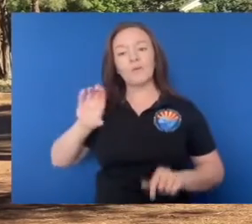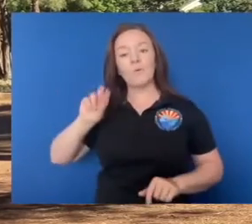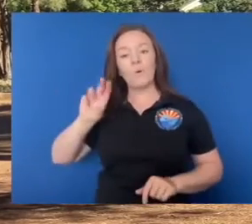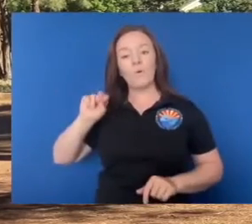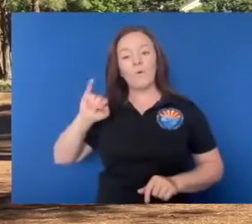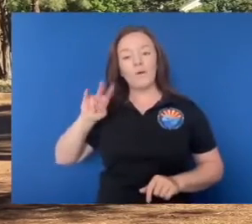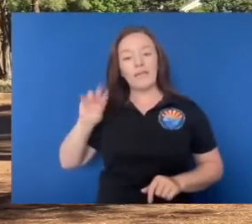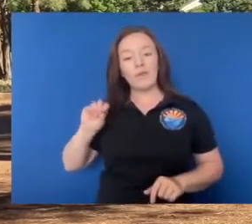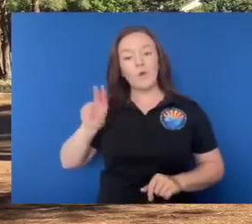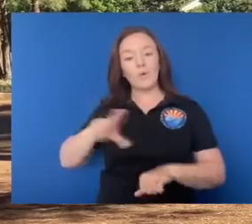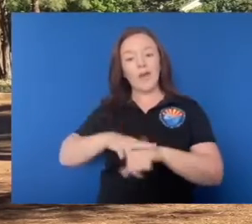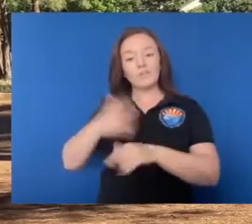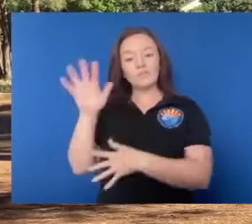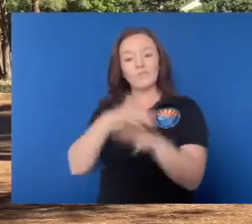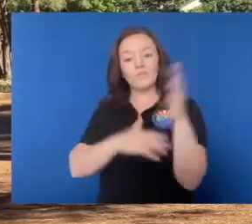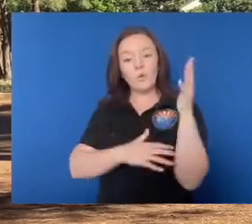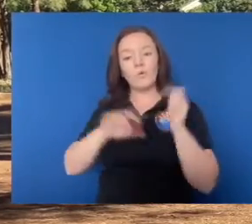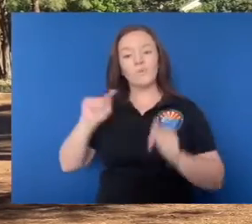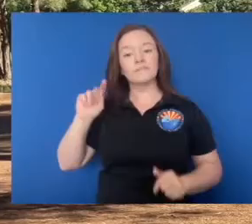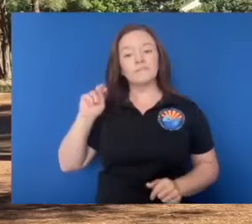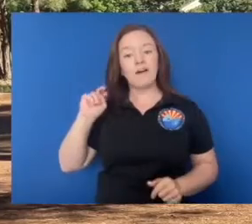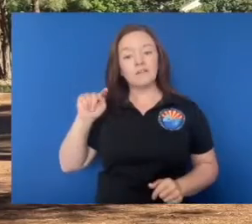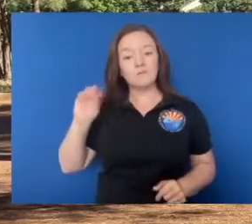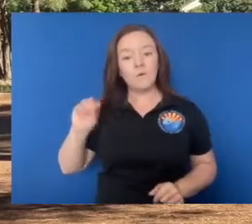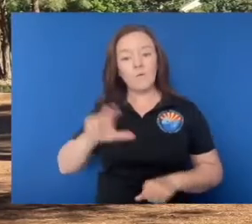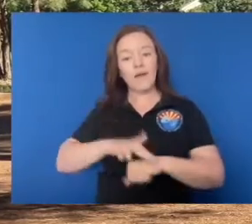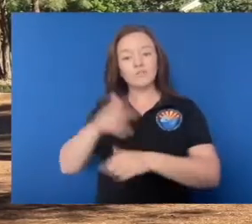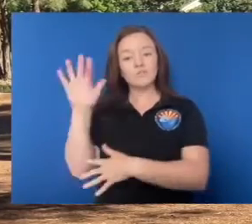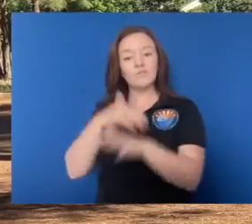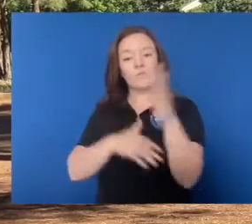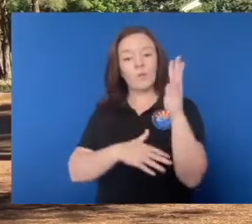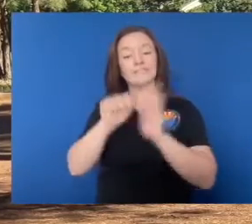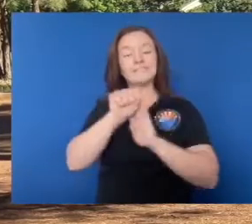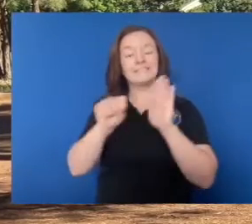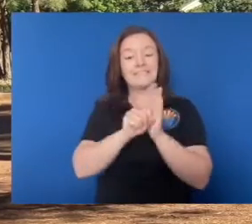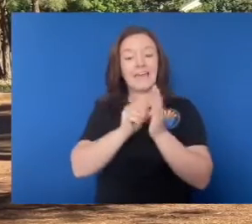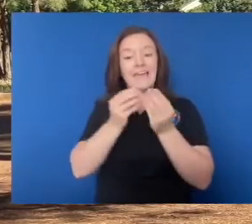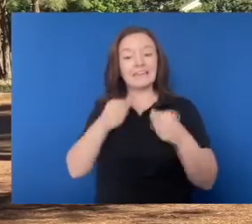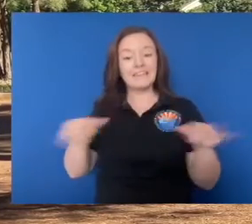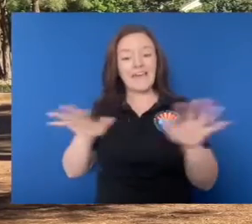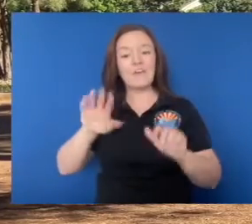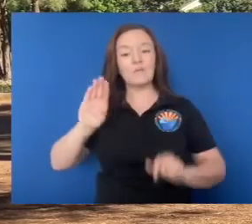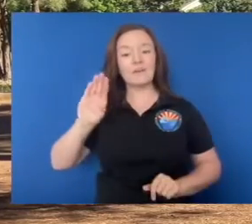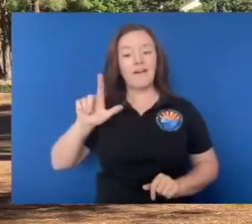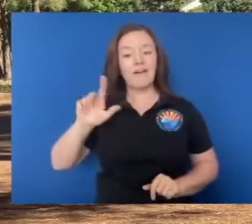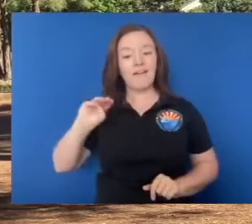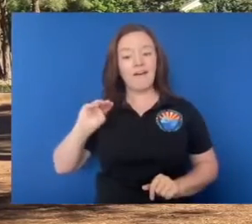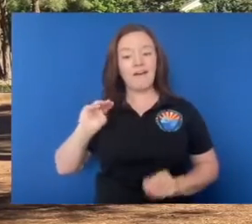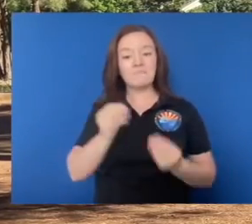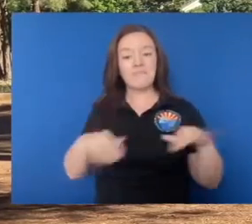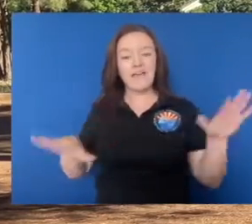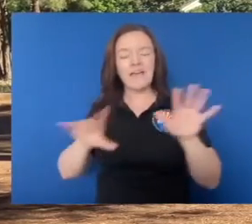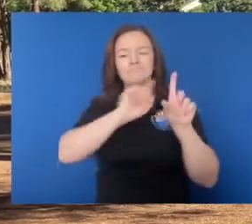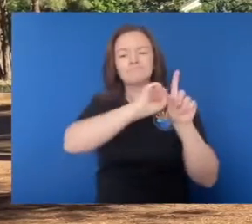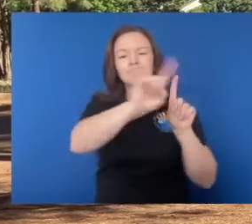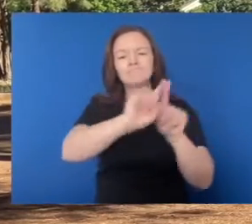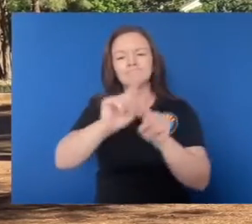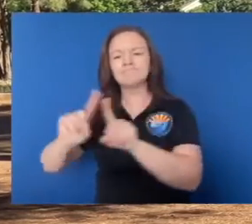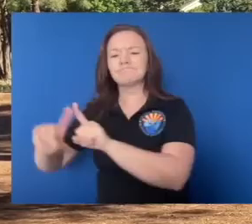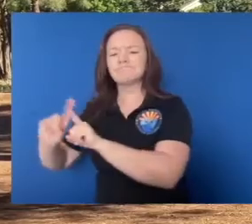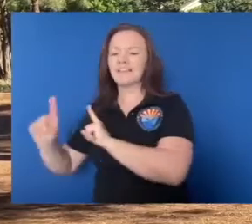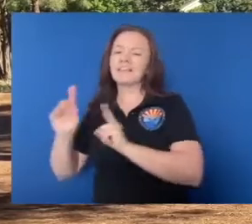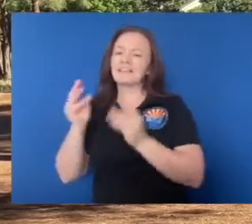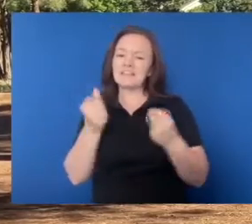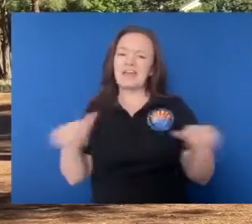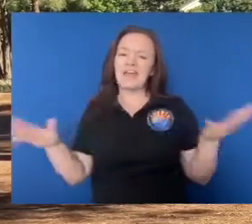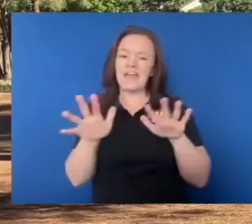to the Coconino National Forest, the Tauno National Forest. We have state land. There's BLM land. There's lots of different chunks of